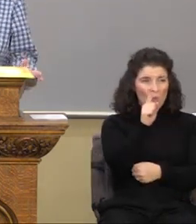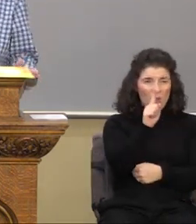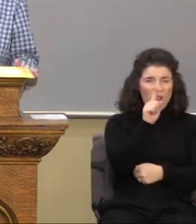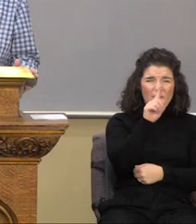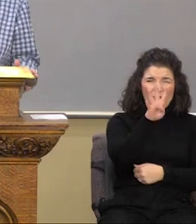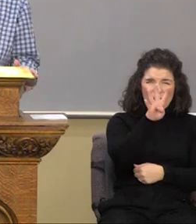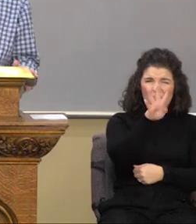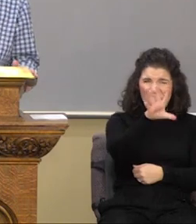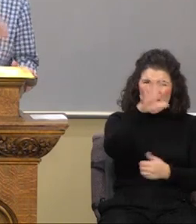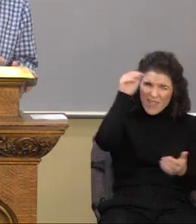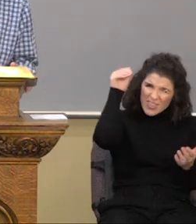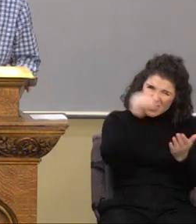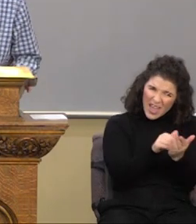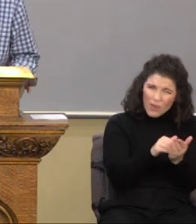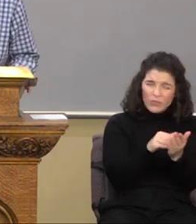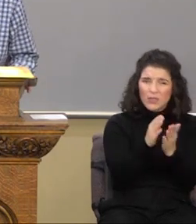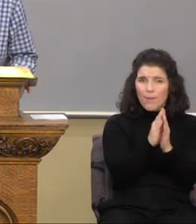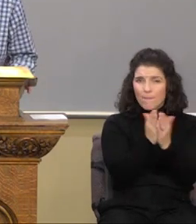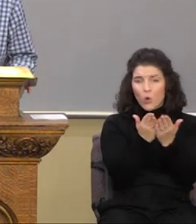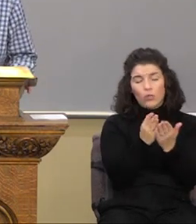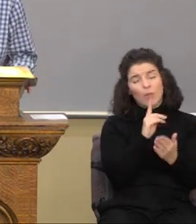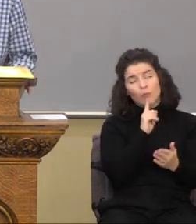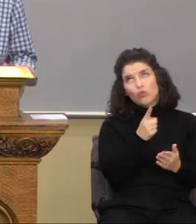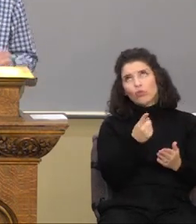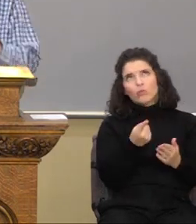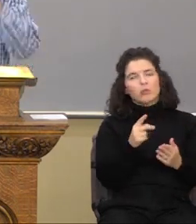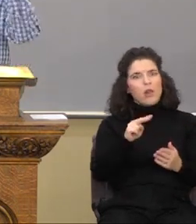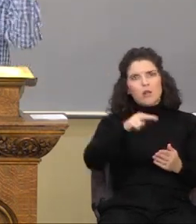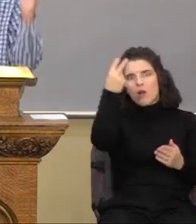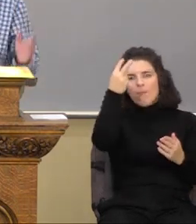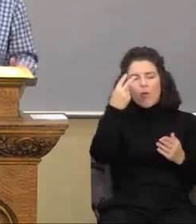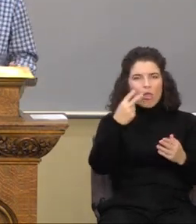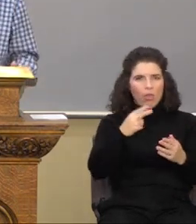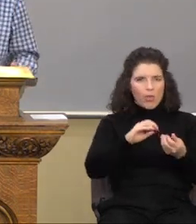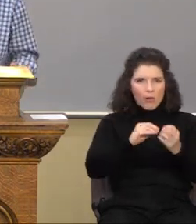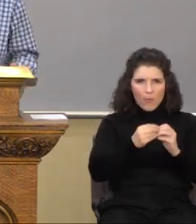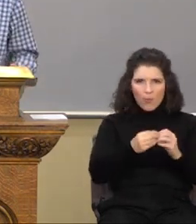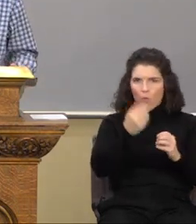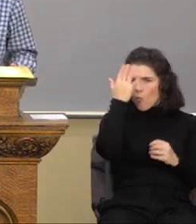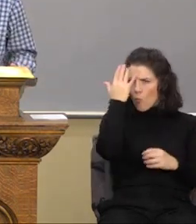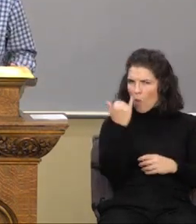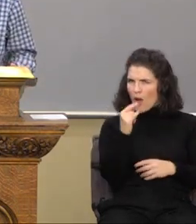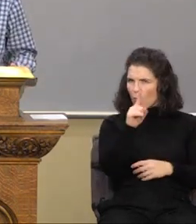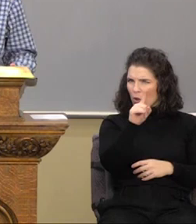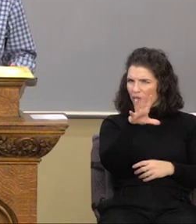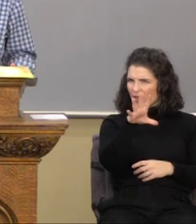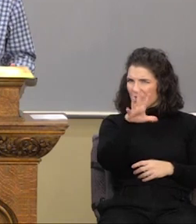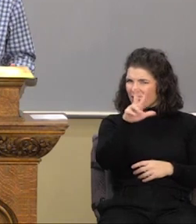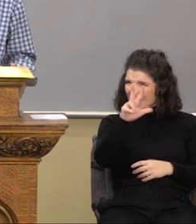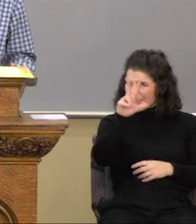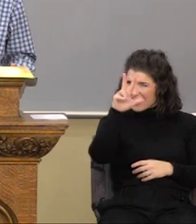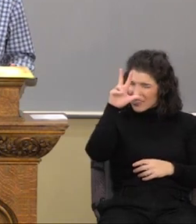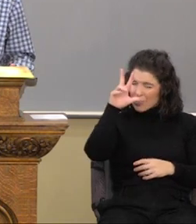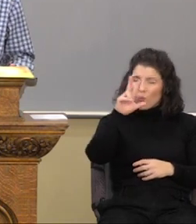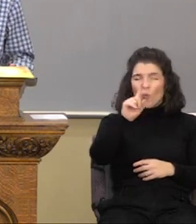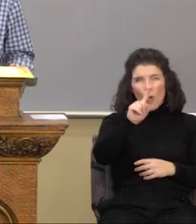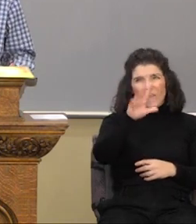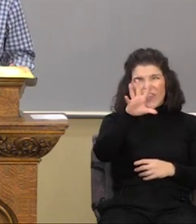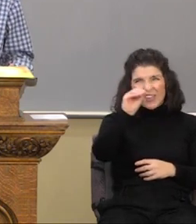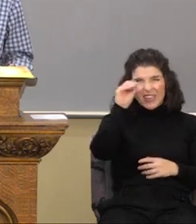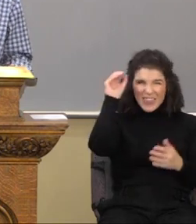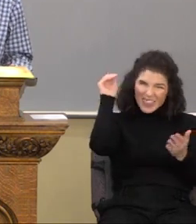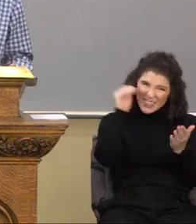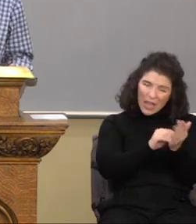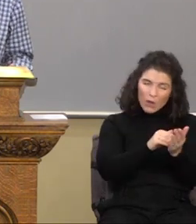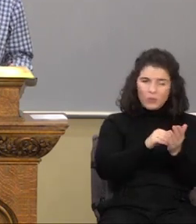five. And I'm sure it's probably even double the number now. Why are there one hundred and thousand books on the subject of love?